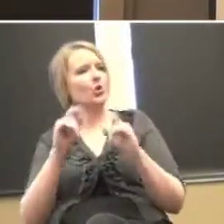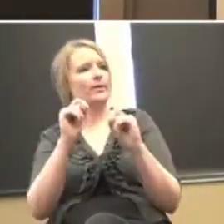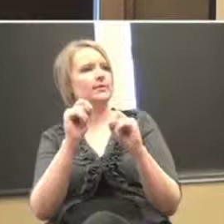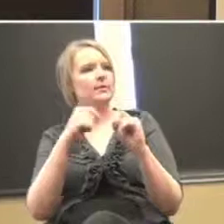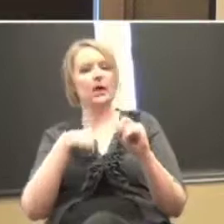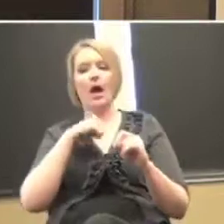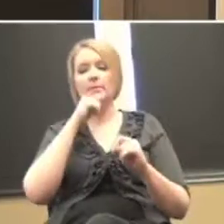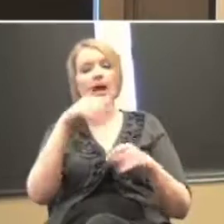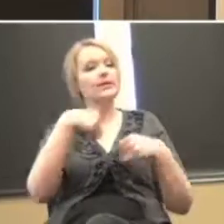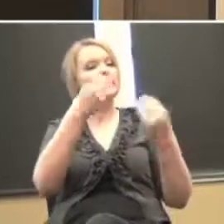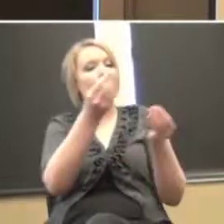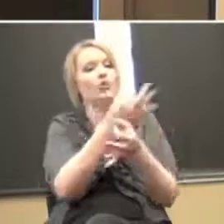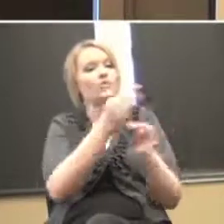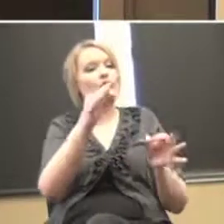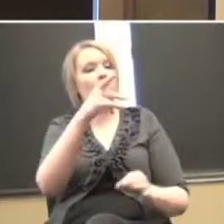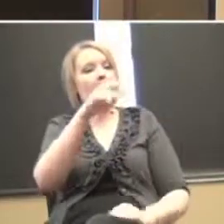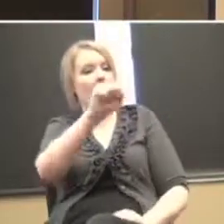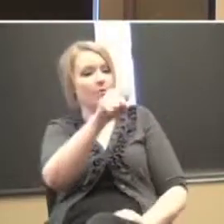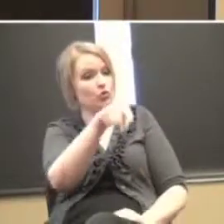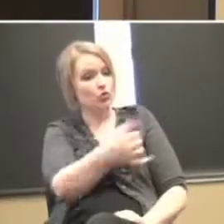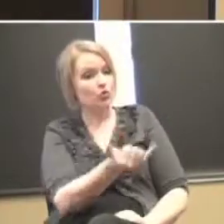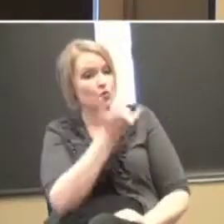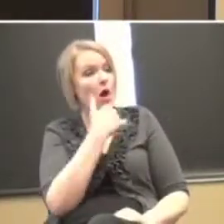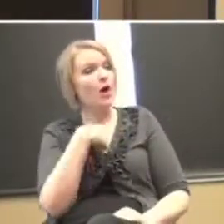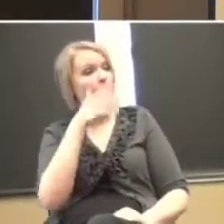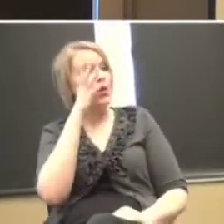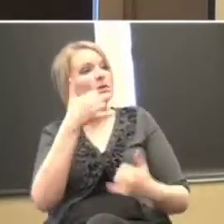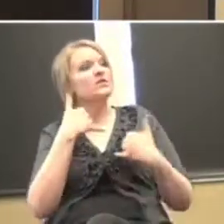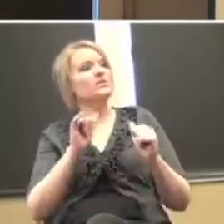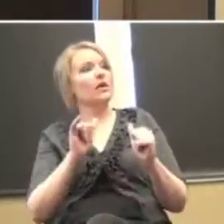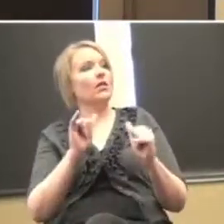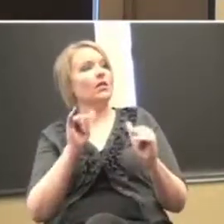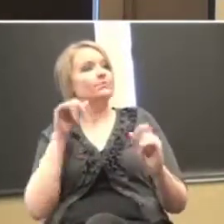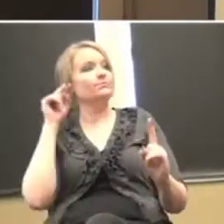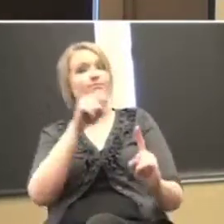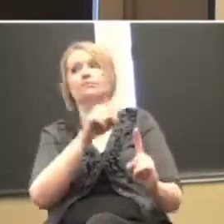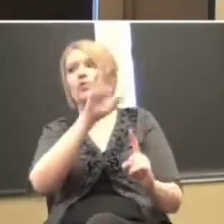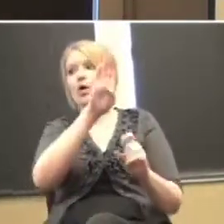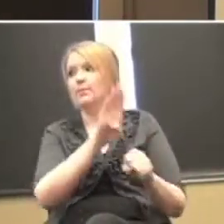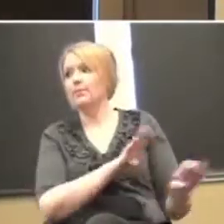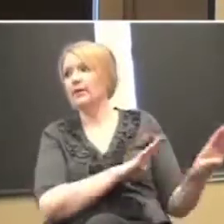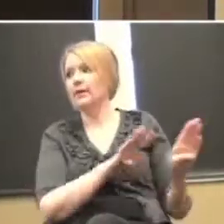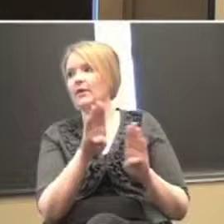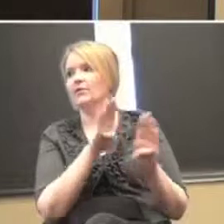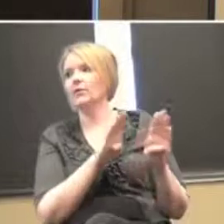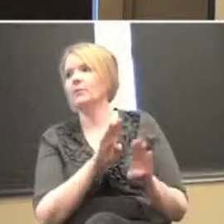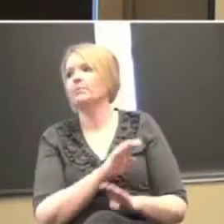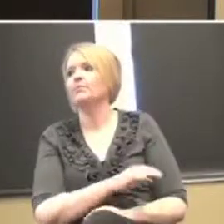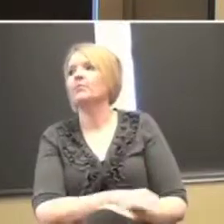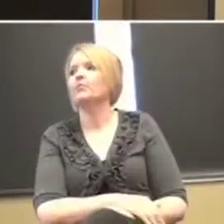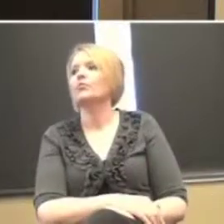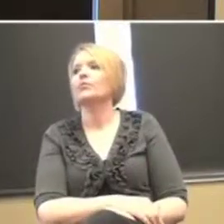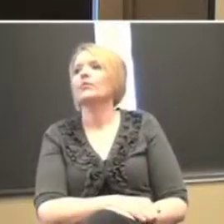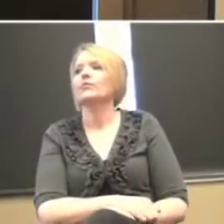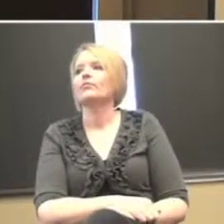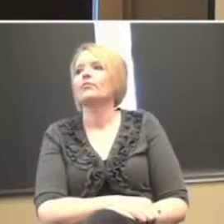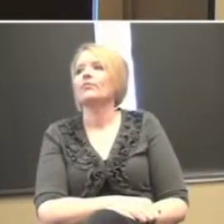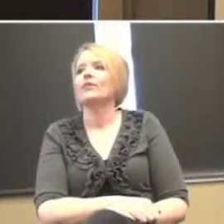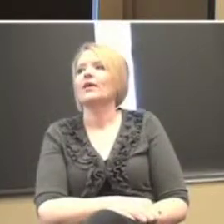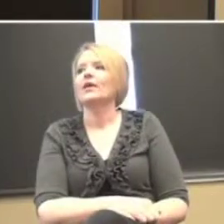a free pass if you do something wrong I'm still going to call you on your behavior I'm doing something wrong falling apart